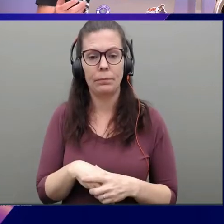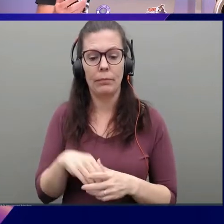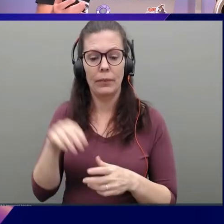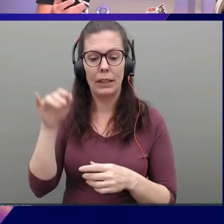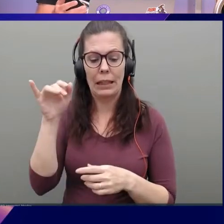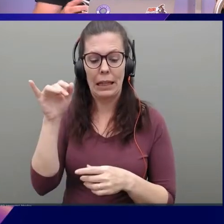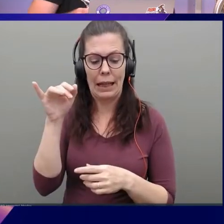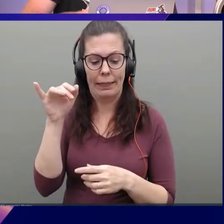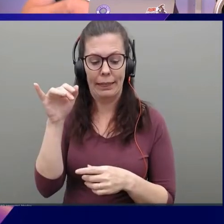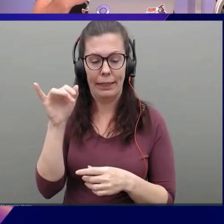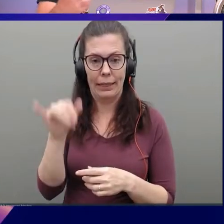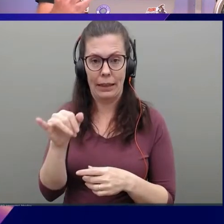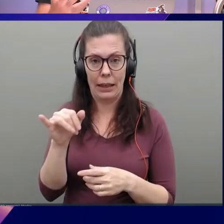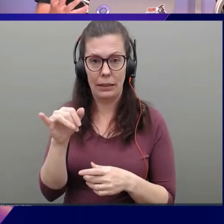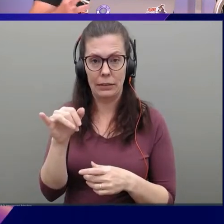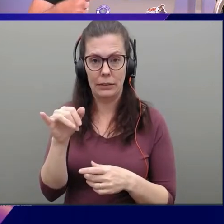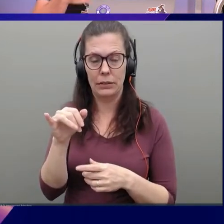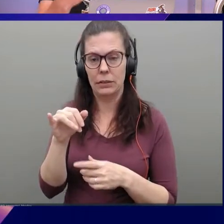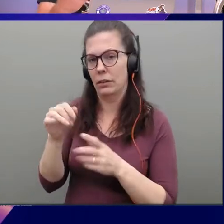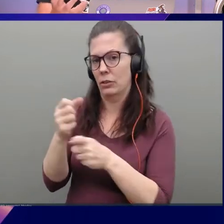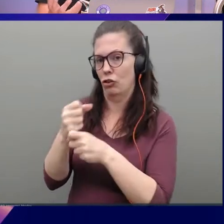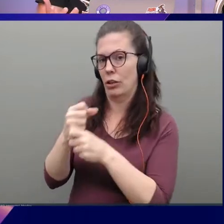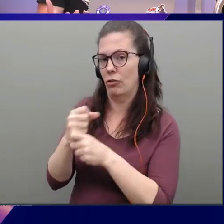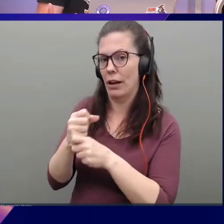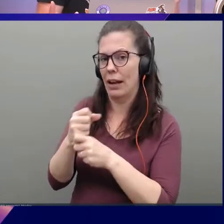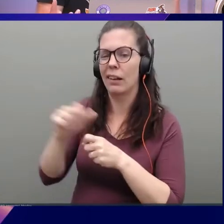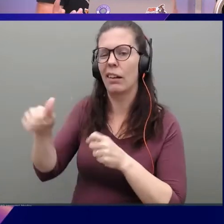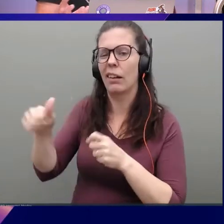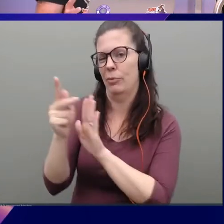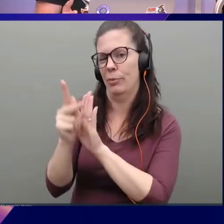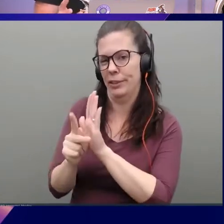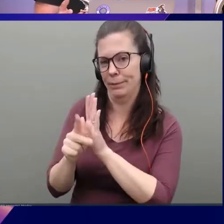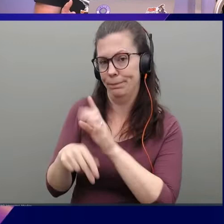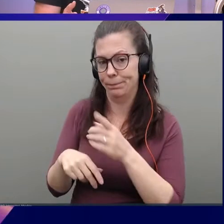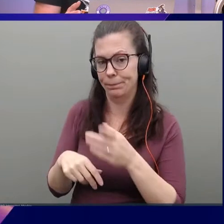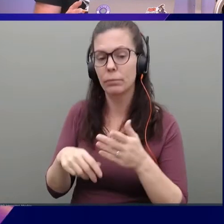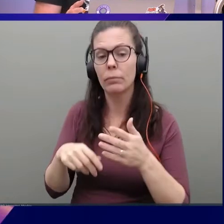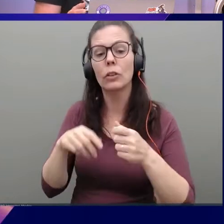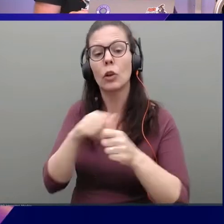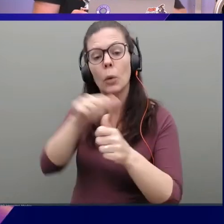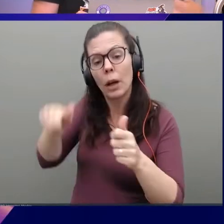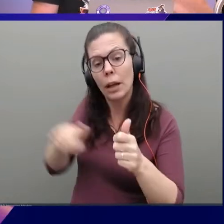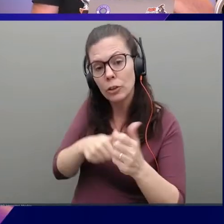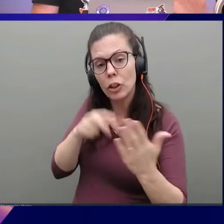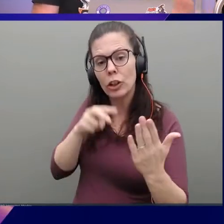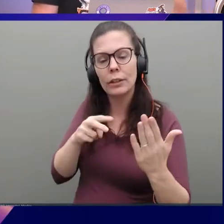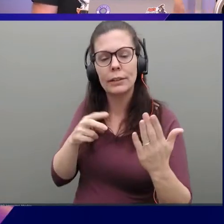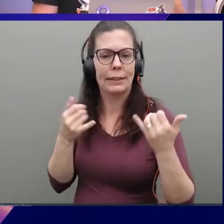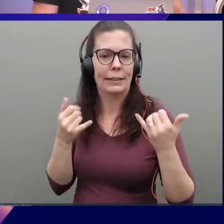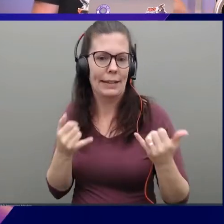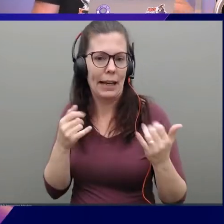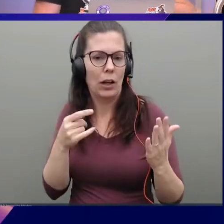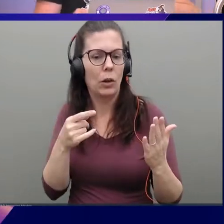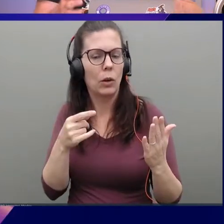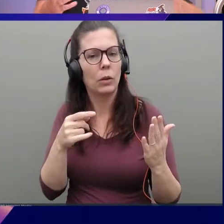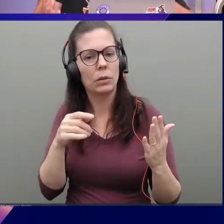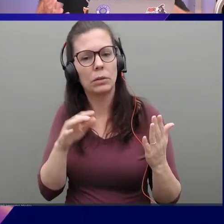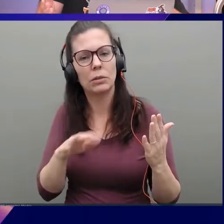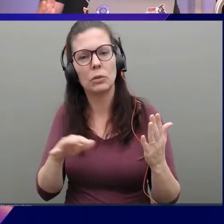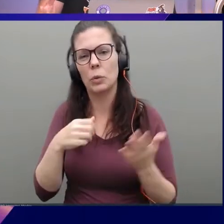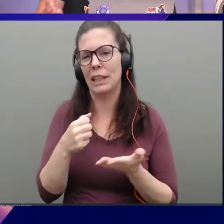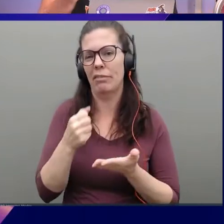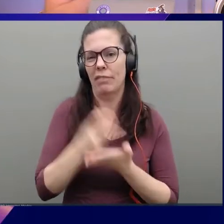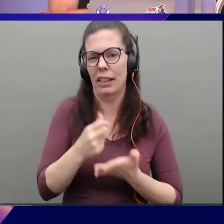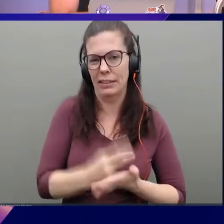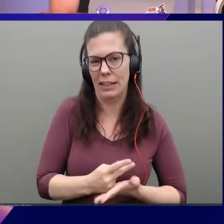generate basically another policy. So under the hood, we're also going to now, we have to validate this and also